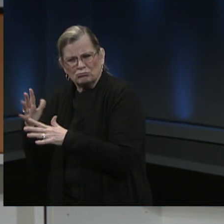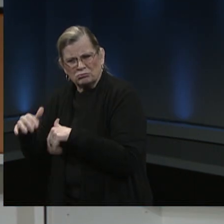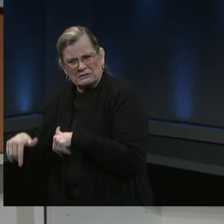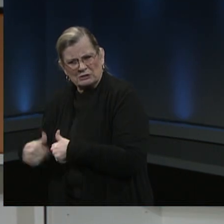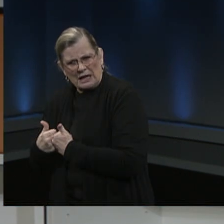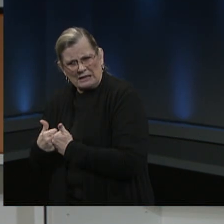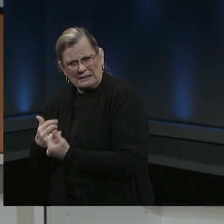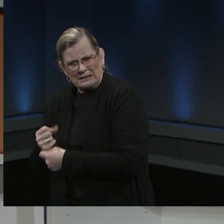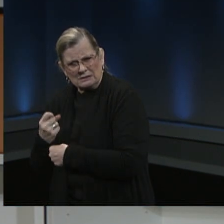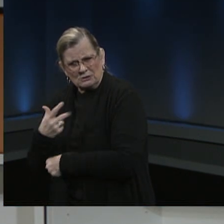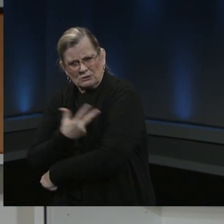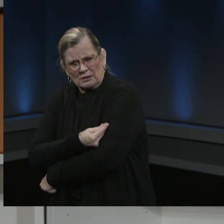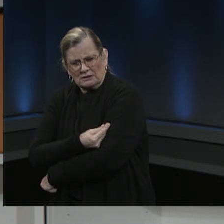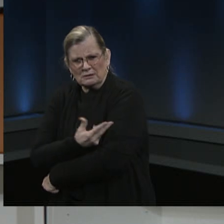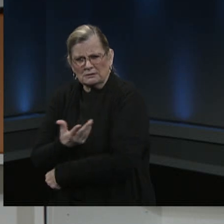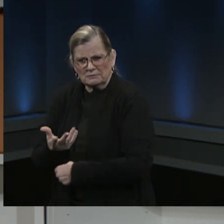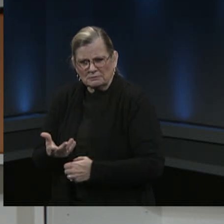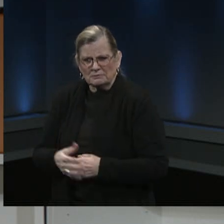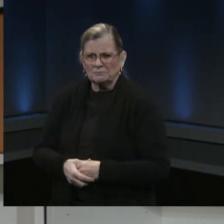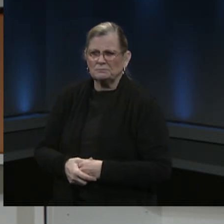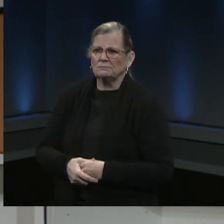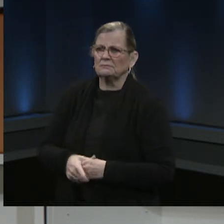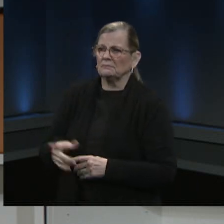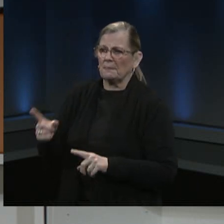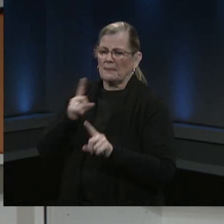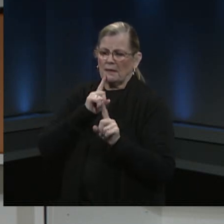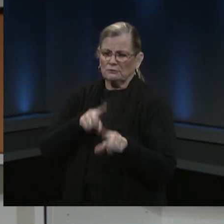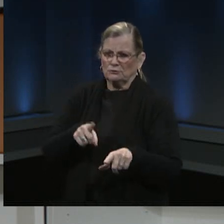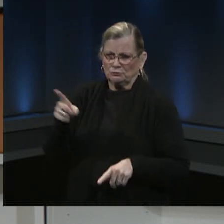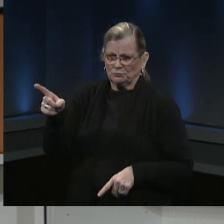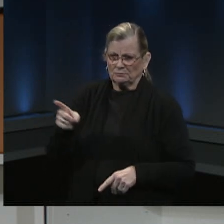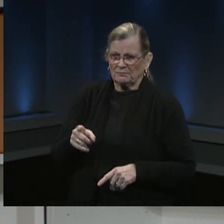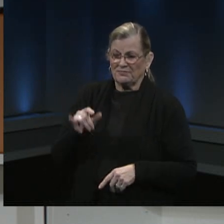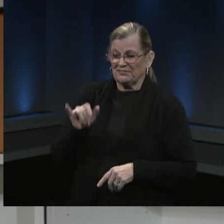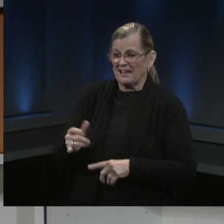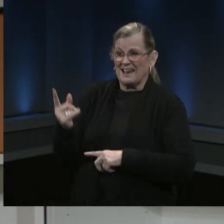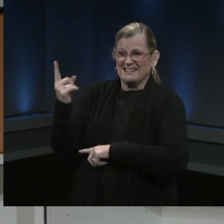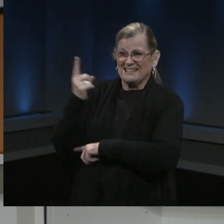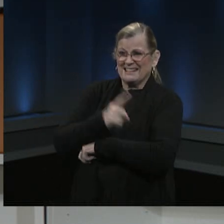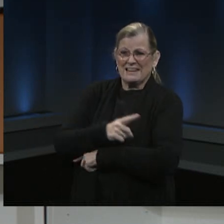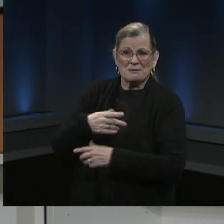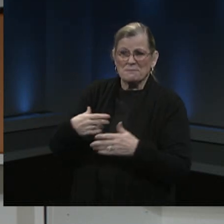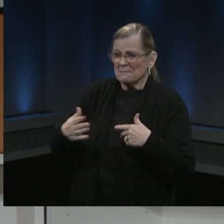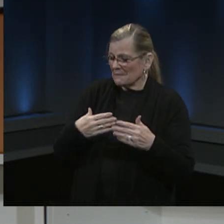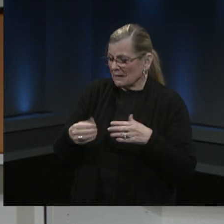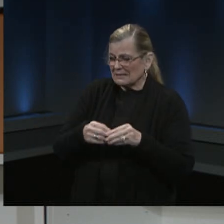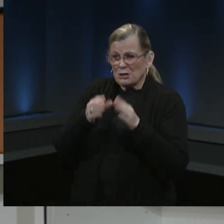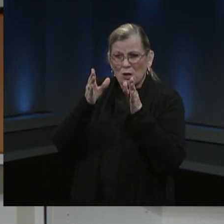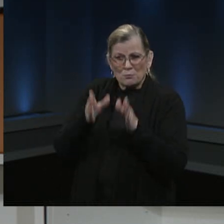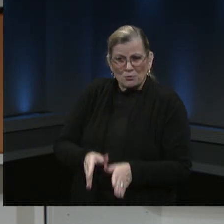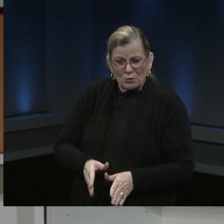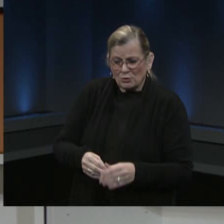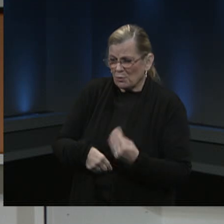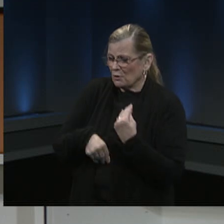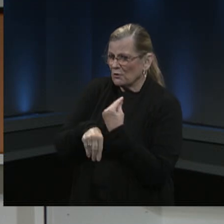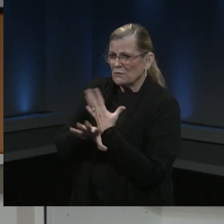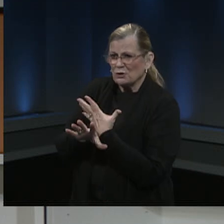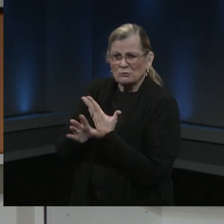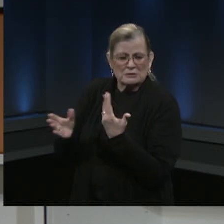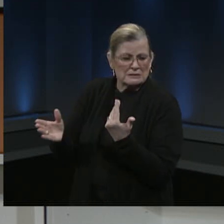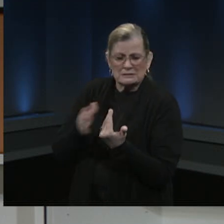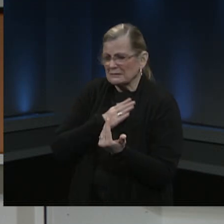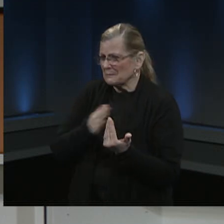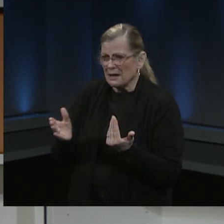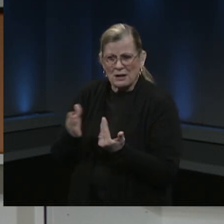to have the dosage, regardless of whether we are virtual or in person. Again, right now we're all pause and in a